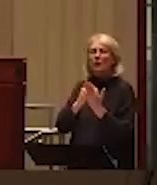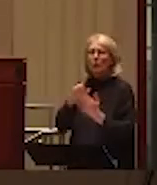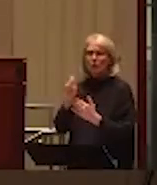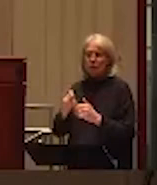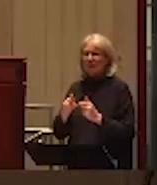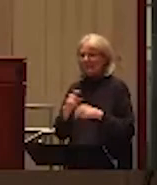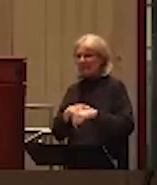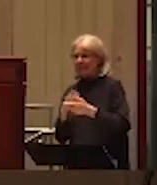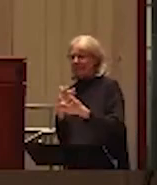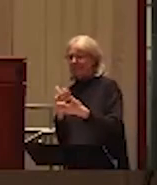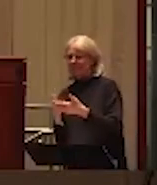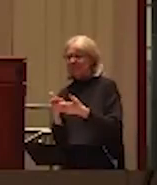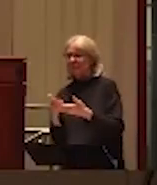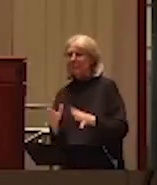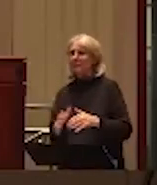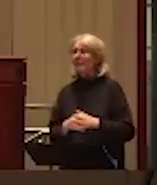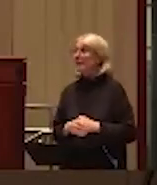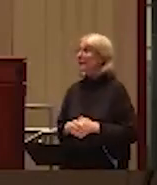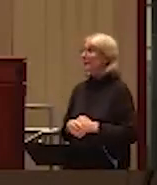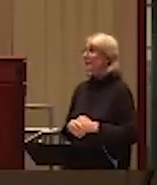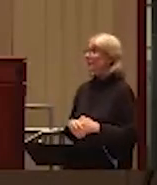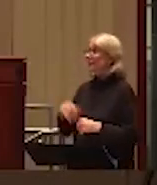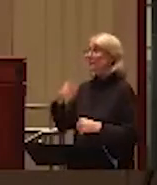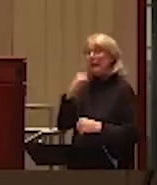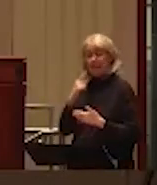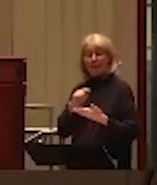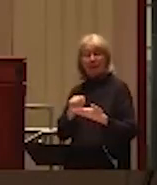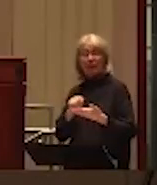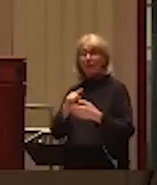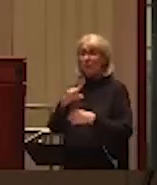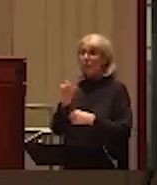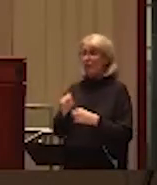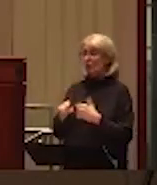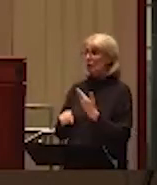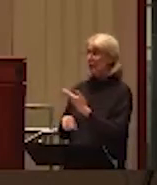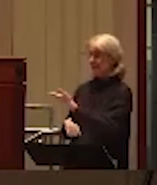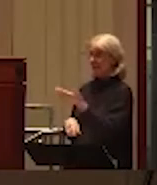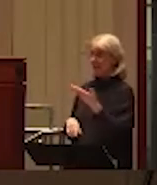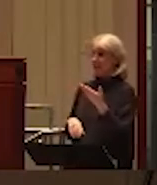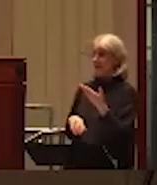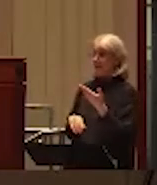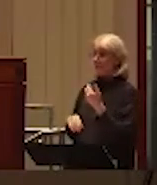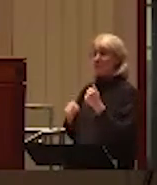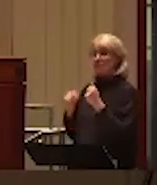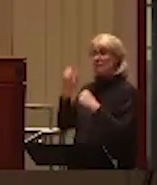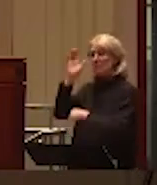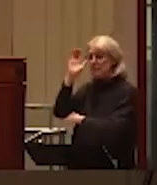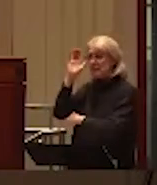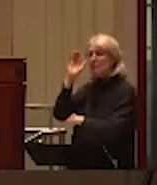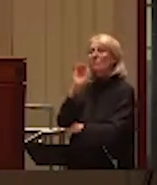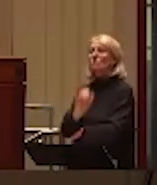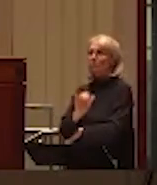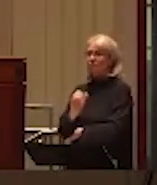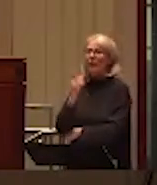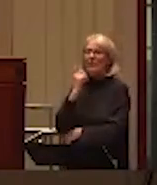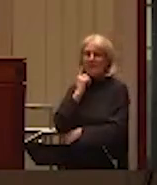think that the level of engagement with the questions and the nature of the questions and the attention that I perceive in the room warrants